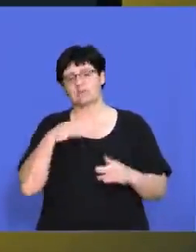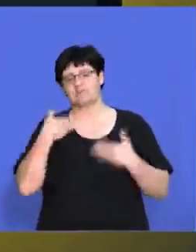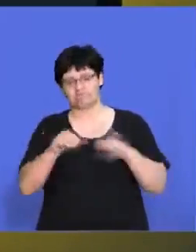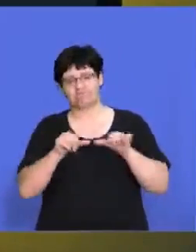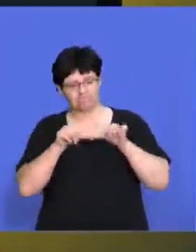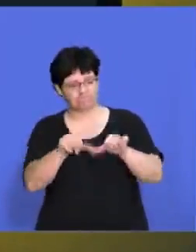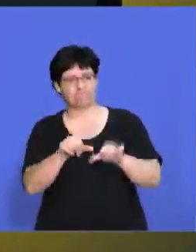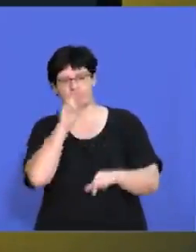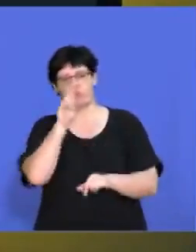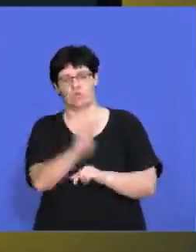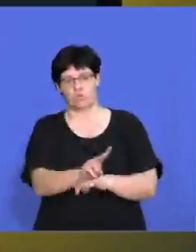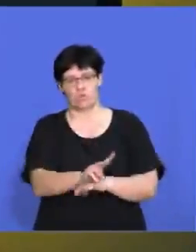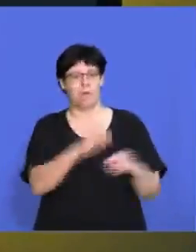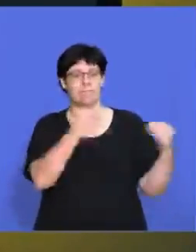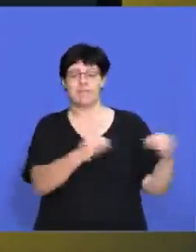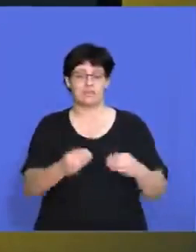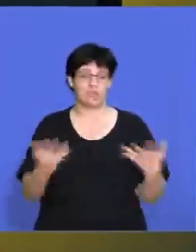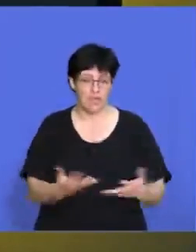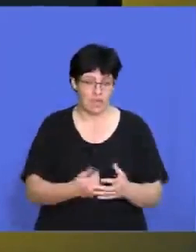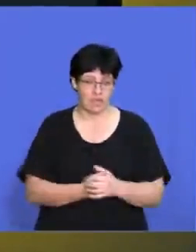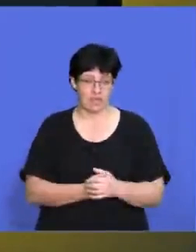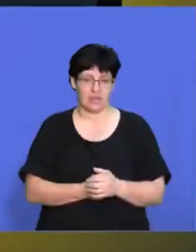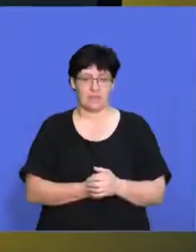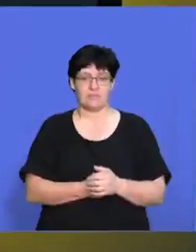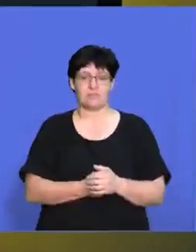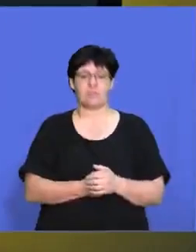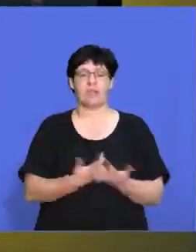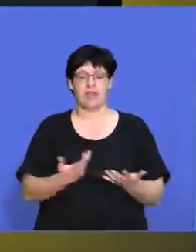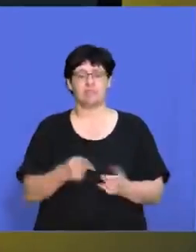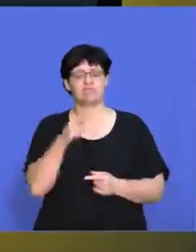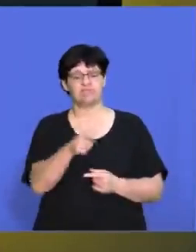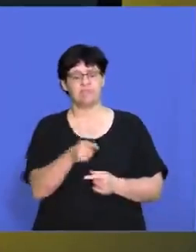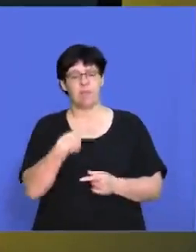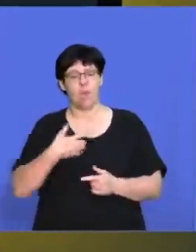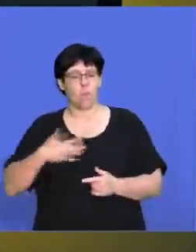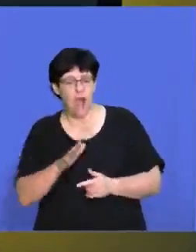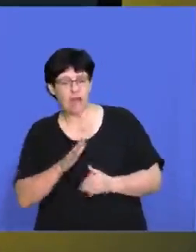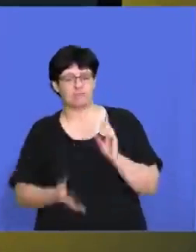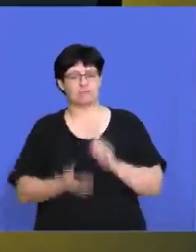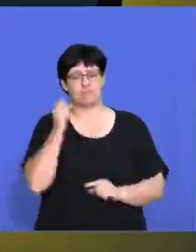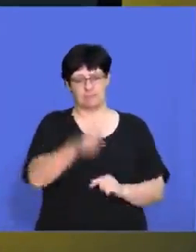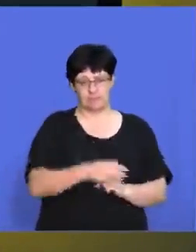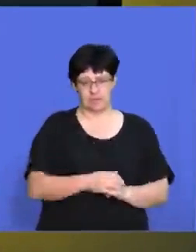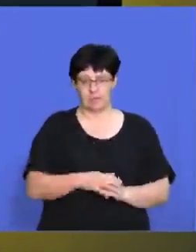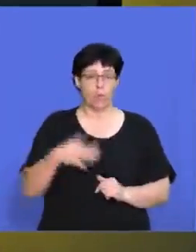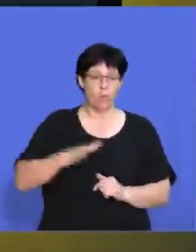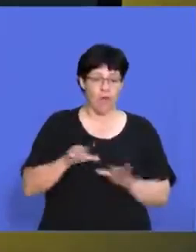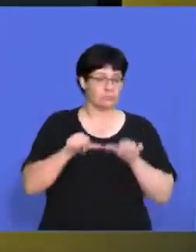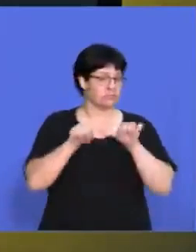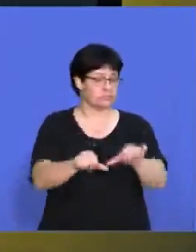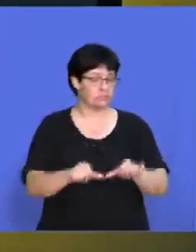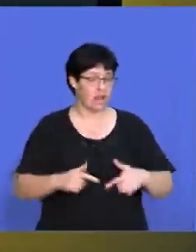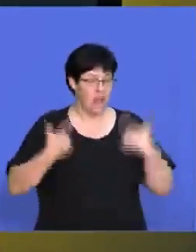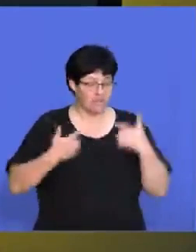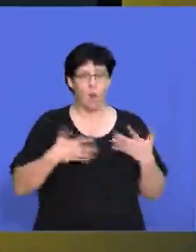continuously look at, right, where, uh, is the business, um, falling under? And what is our desired outcome? Are we just